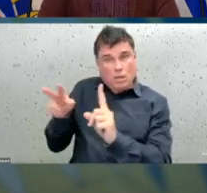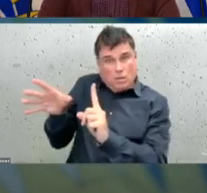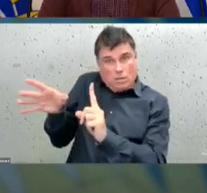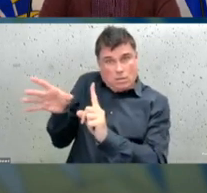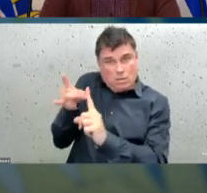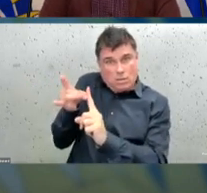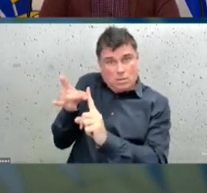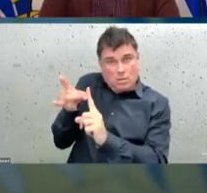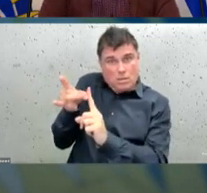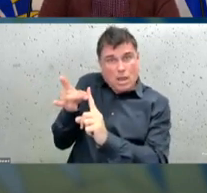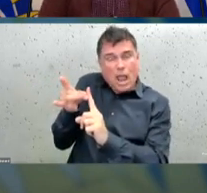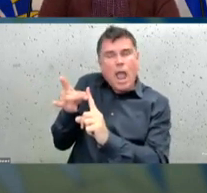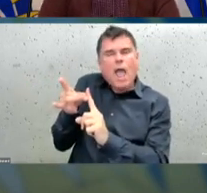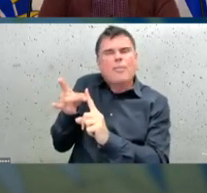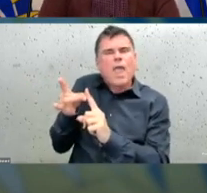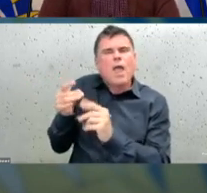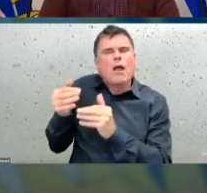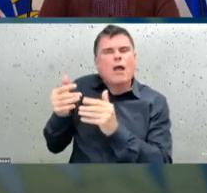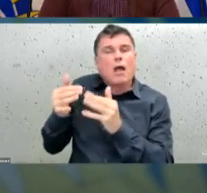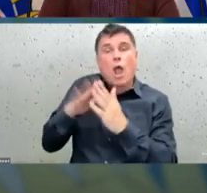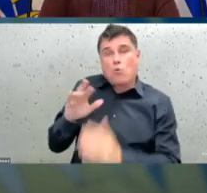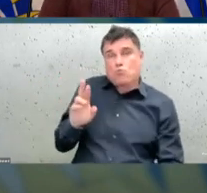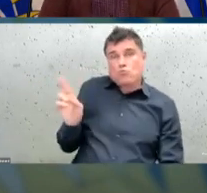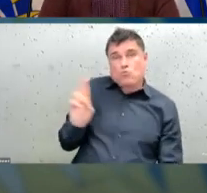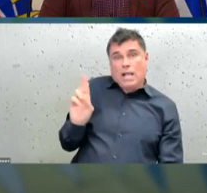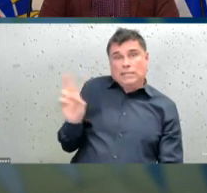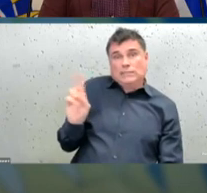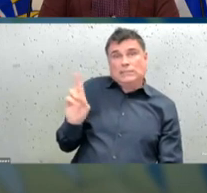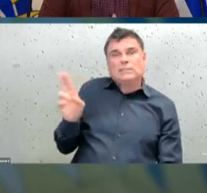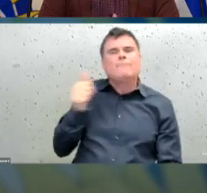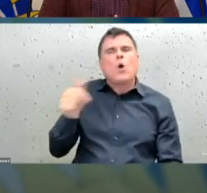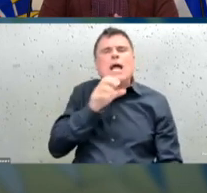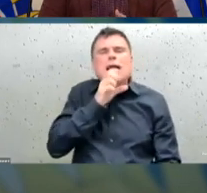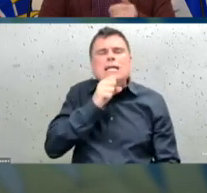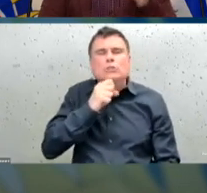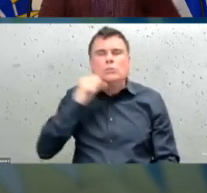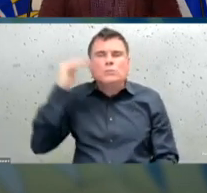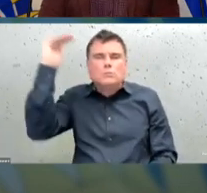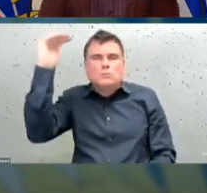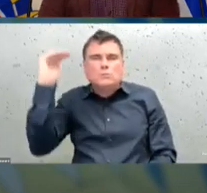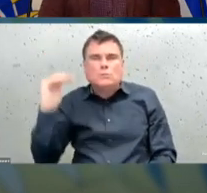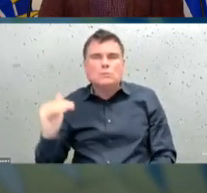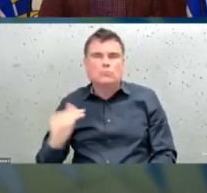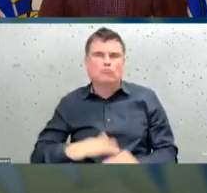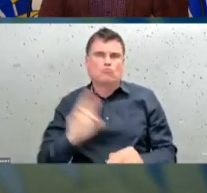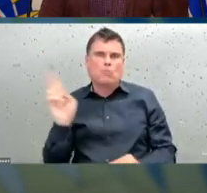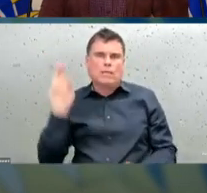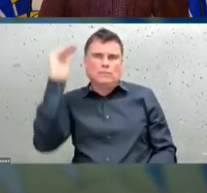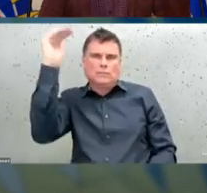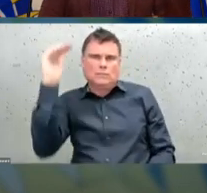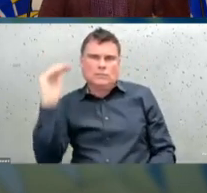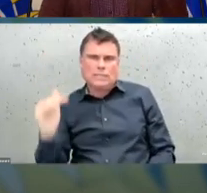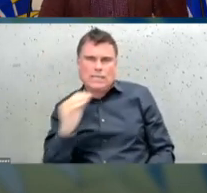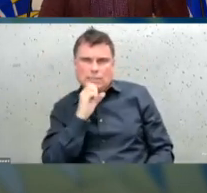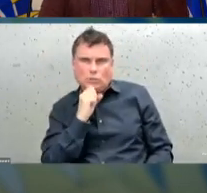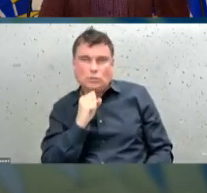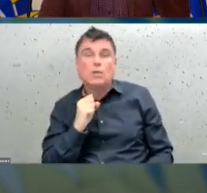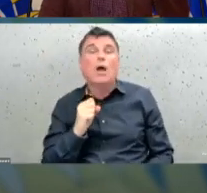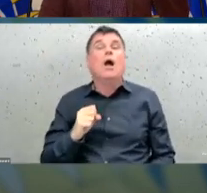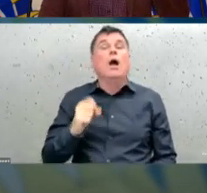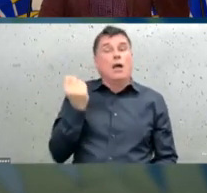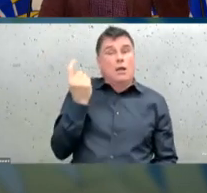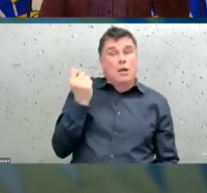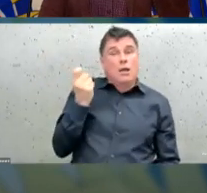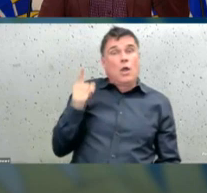what we see is that the number of cases in people who are unvaccinated at a younger age is much higher. And